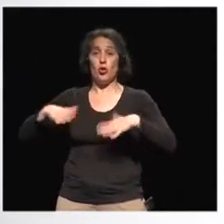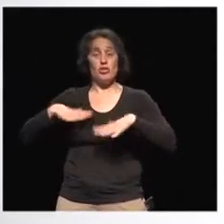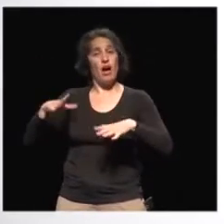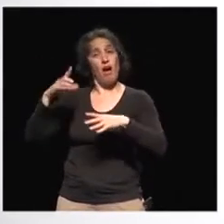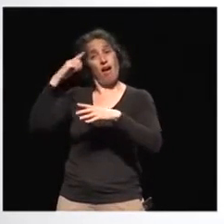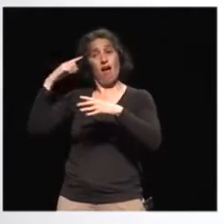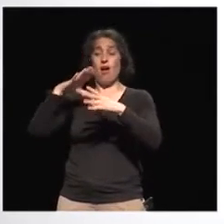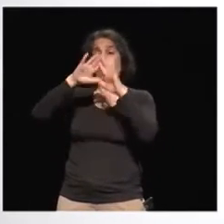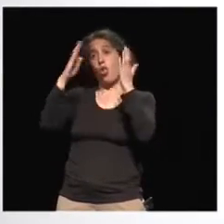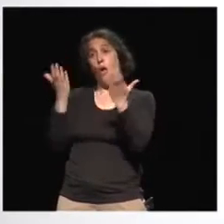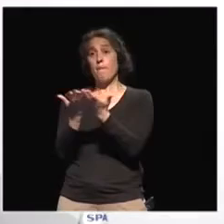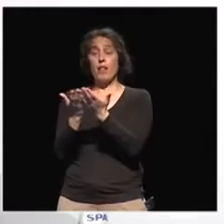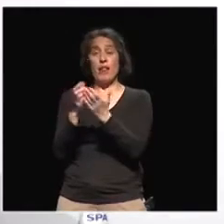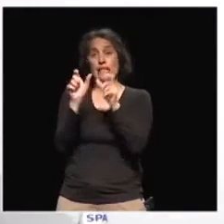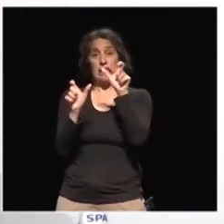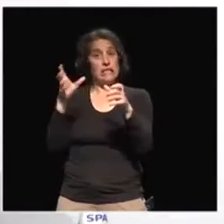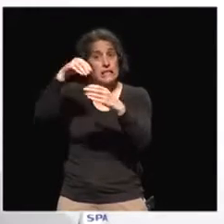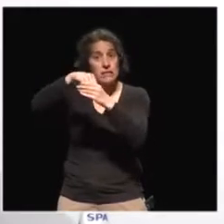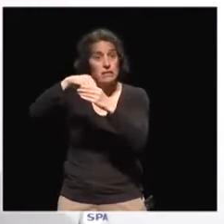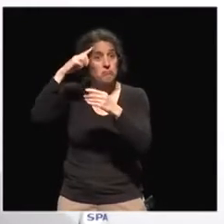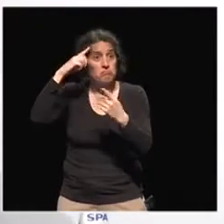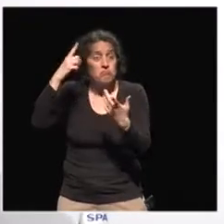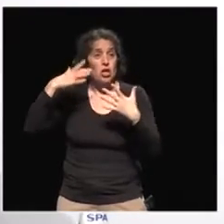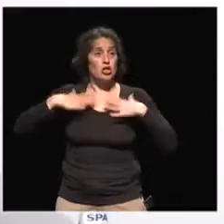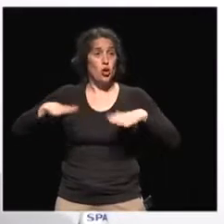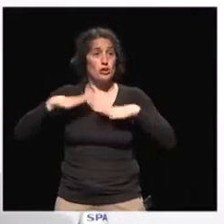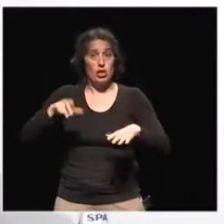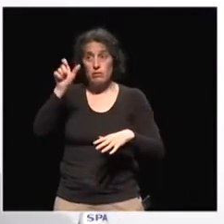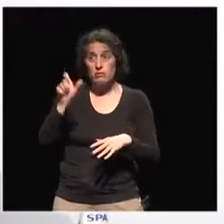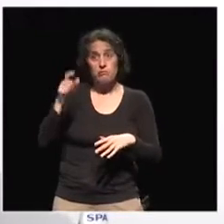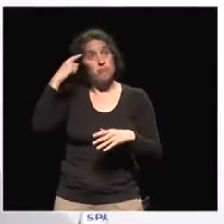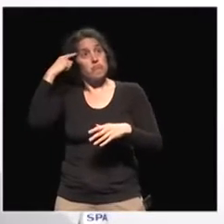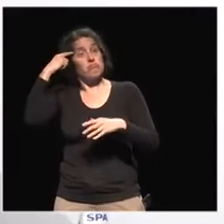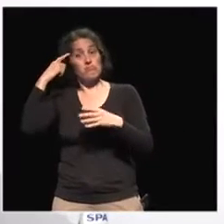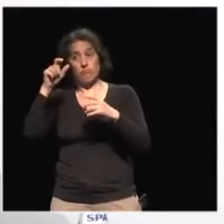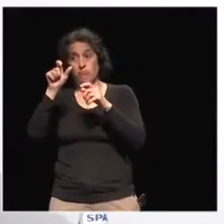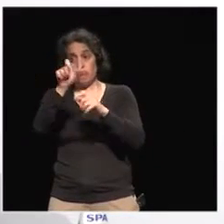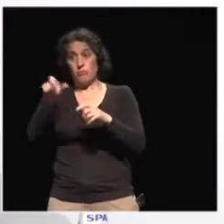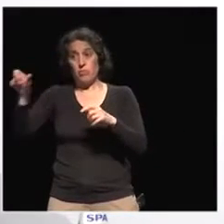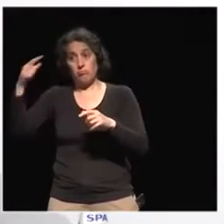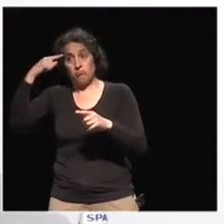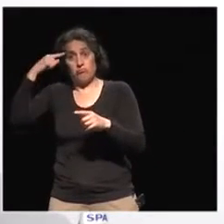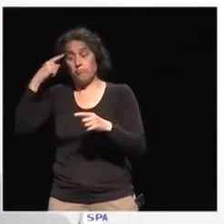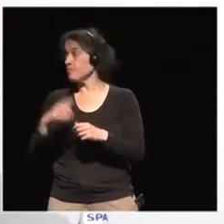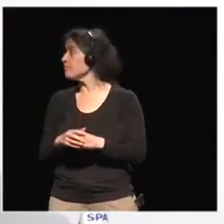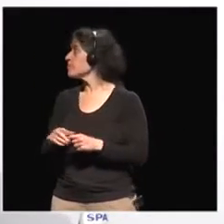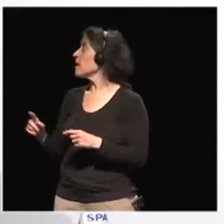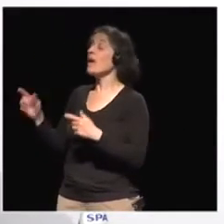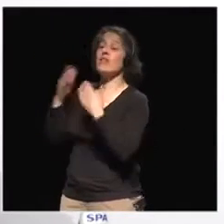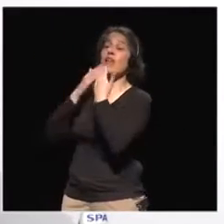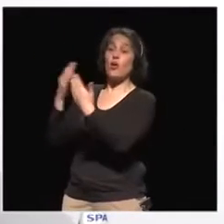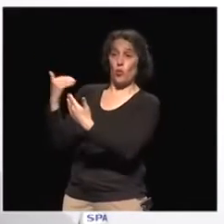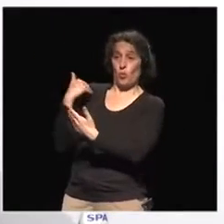Georgian society? Yeah, good question. But first of all, I would like to thank the organizers. It's a great pleasure for me to be here.